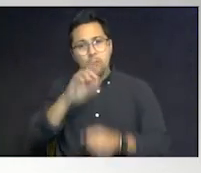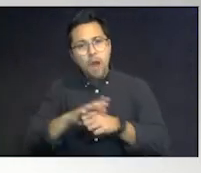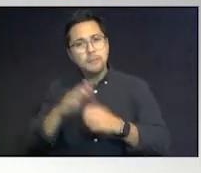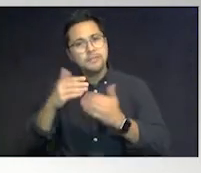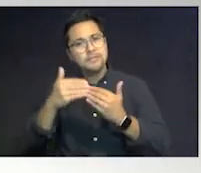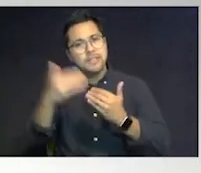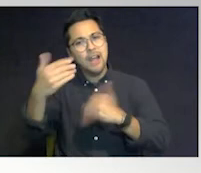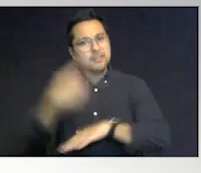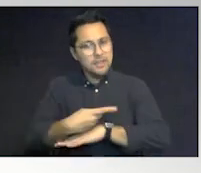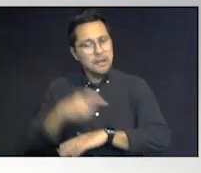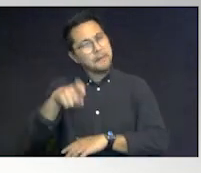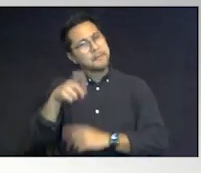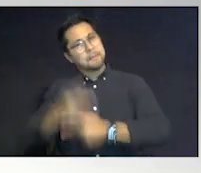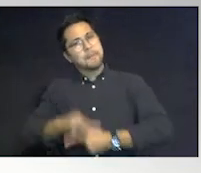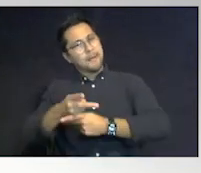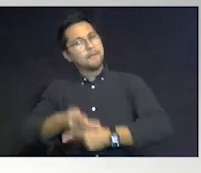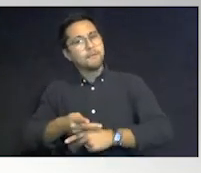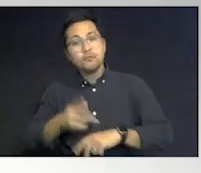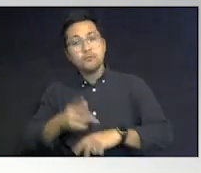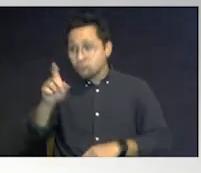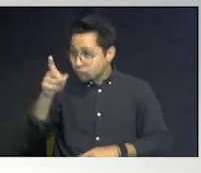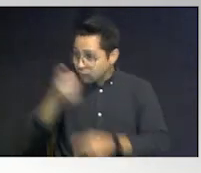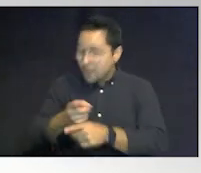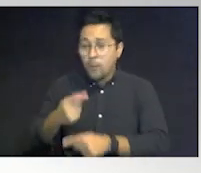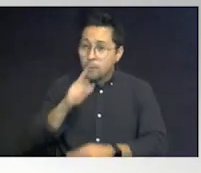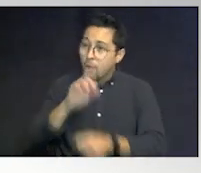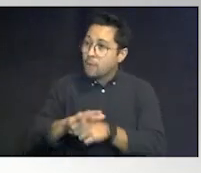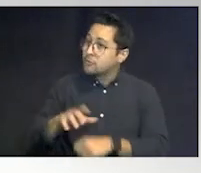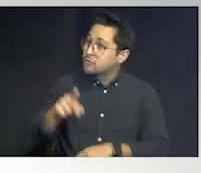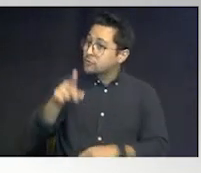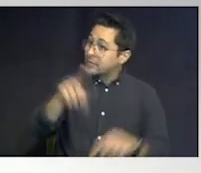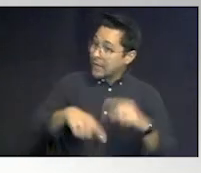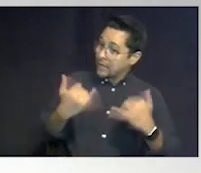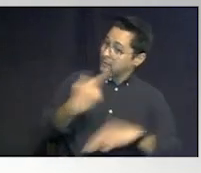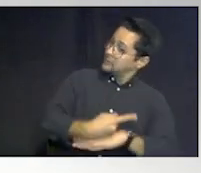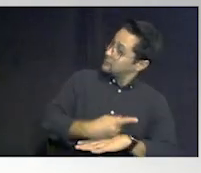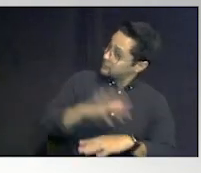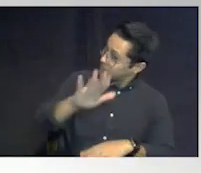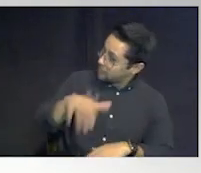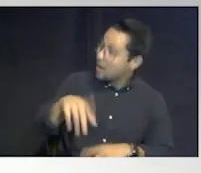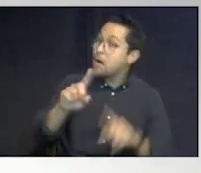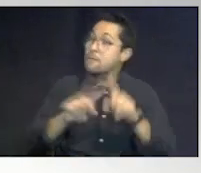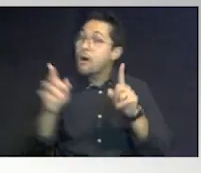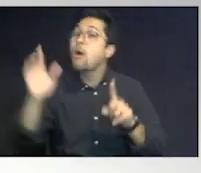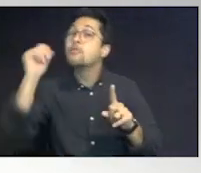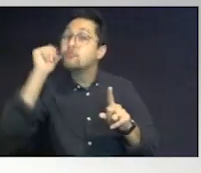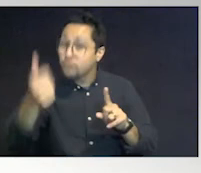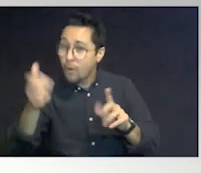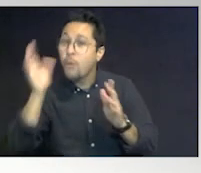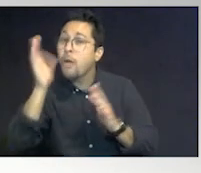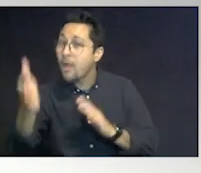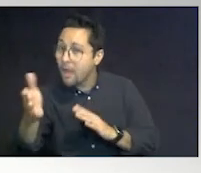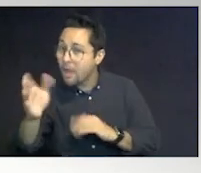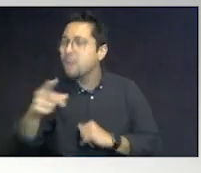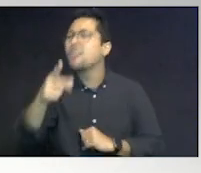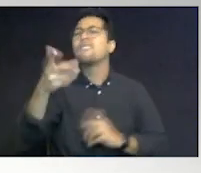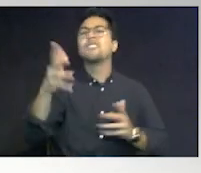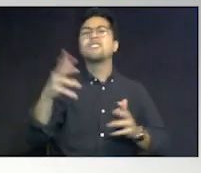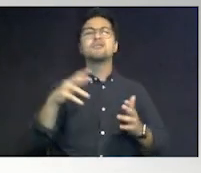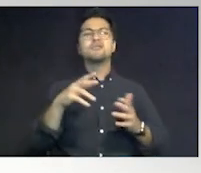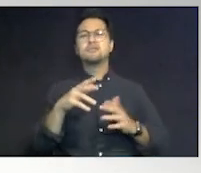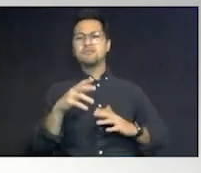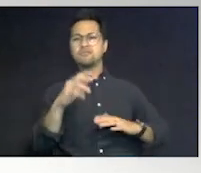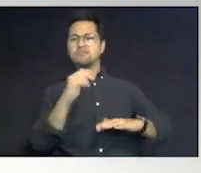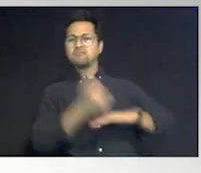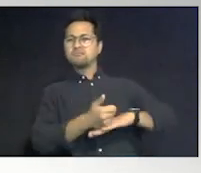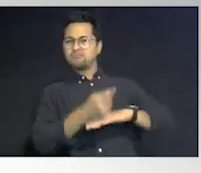day. Right? We promise, right? Okay, guys, you can't do it today. We'll do it tomorrow. You have set your child up